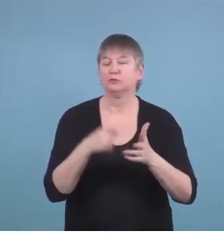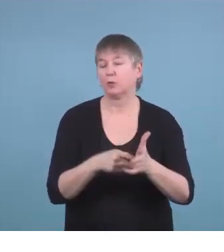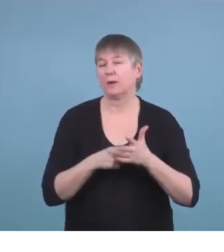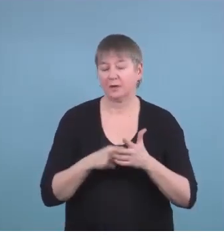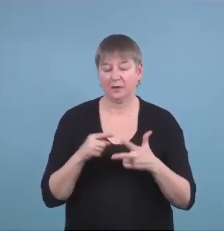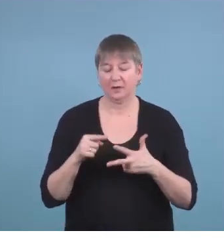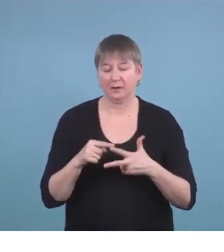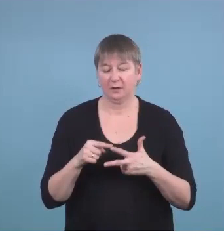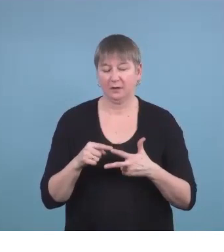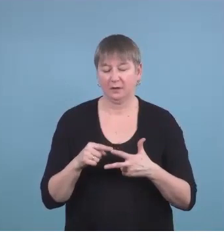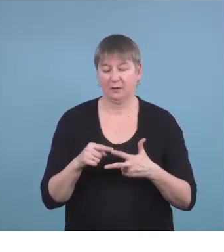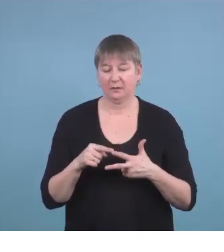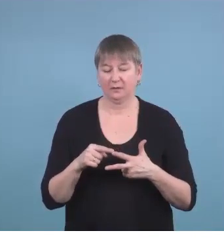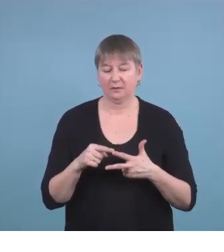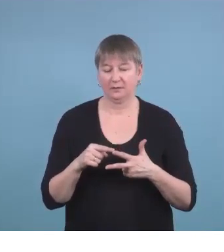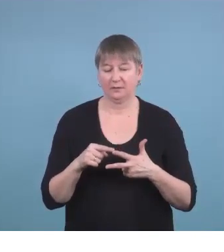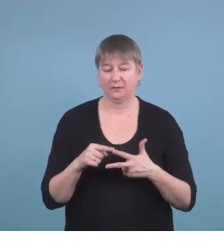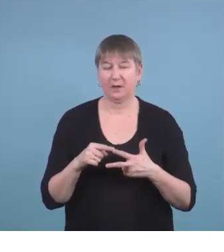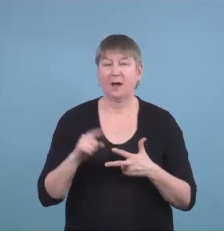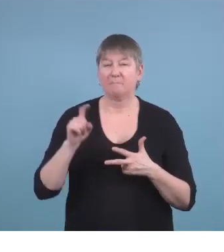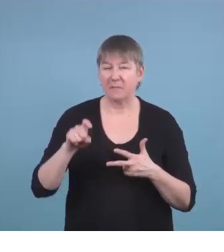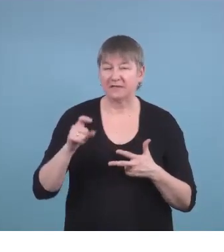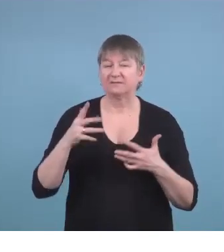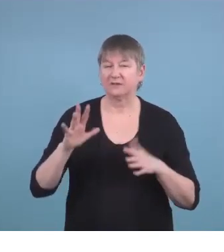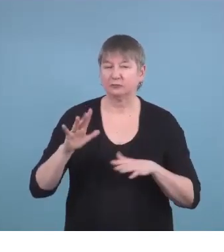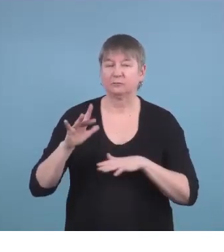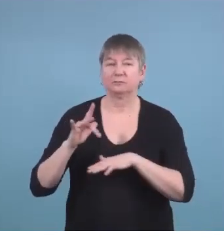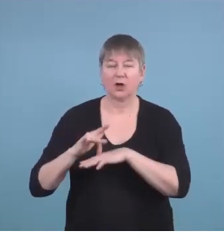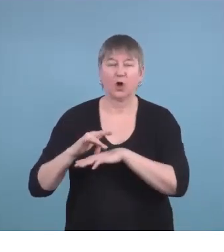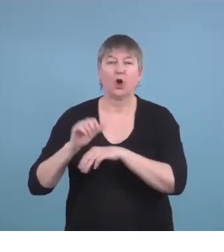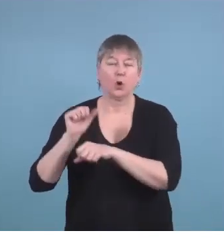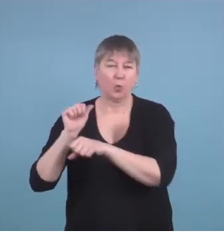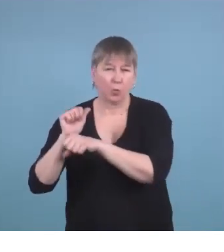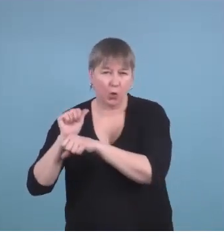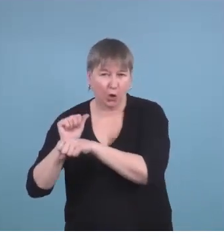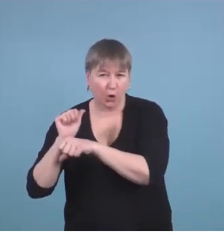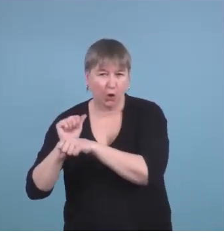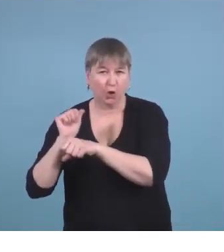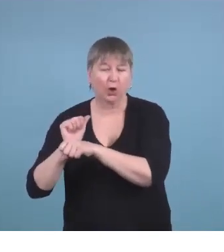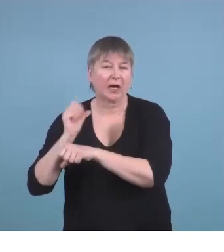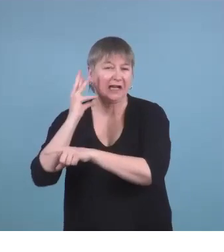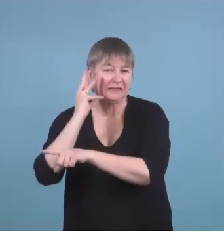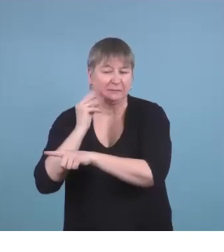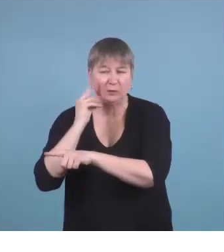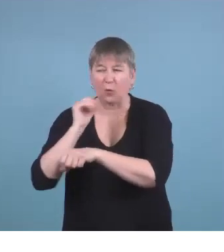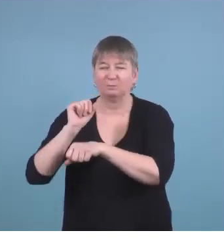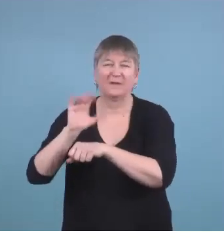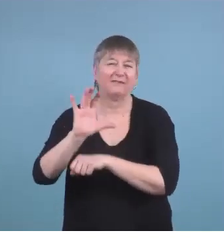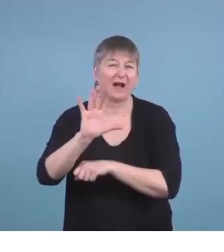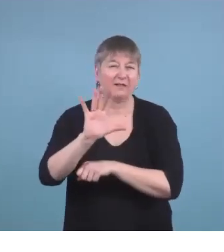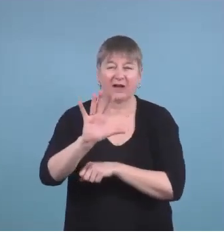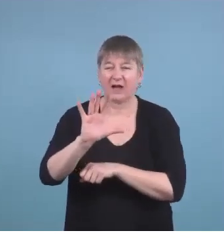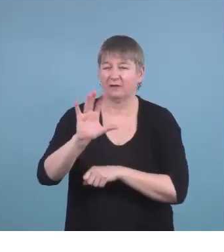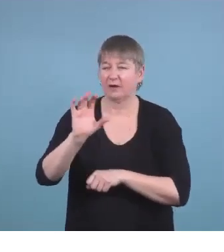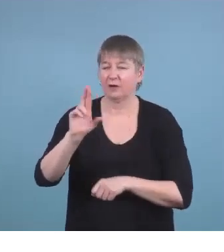have work-related five credits of career